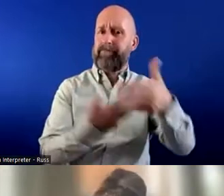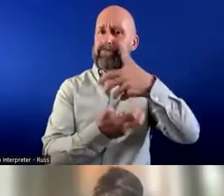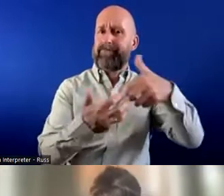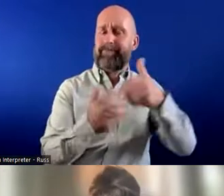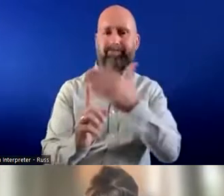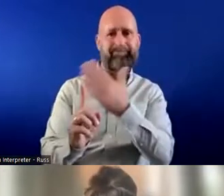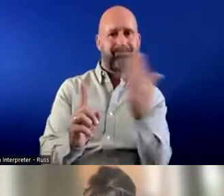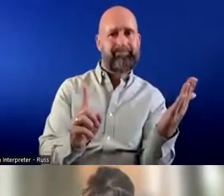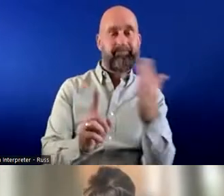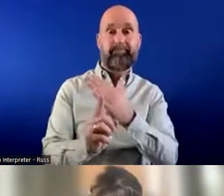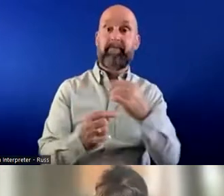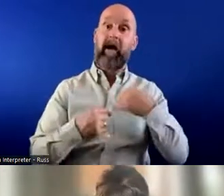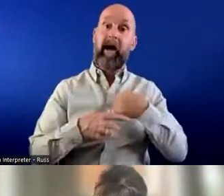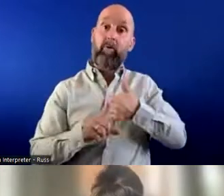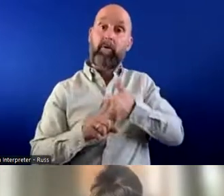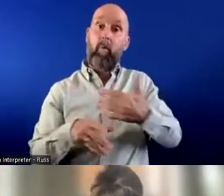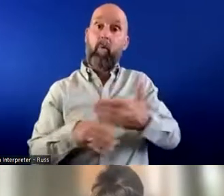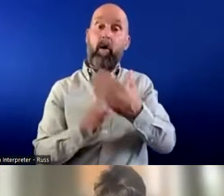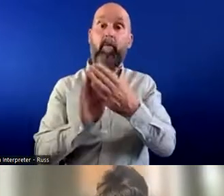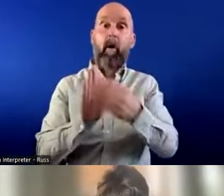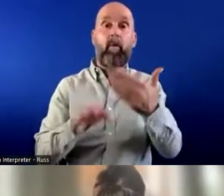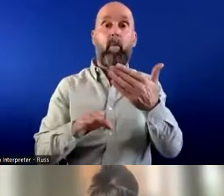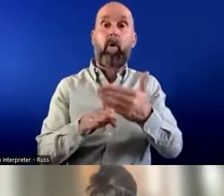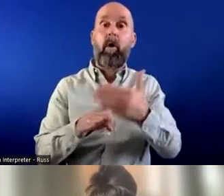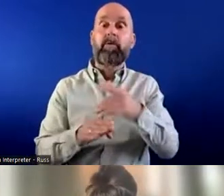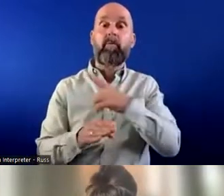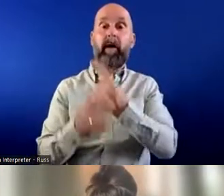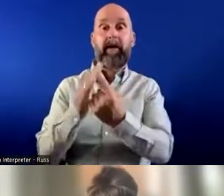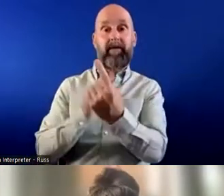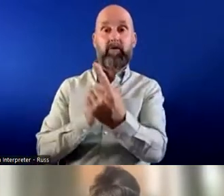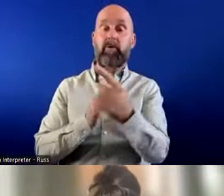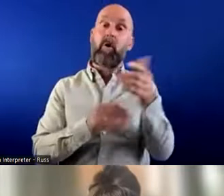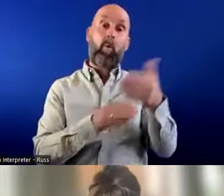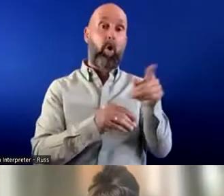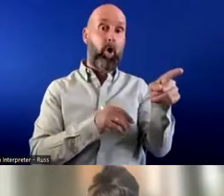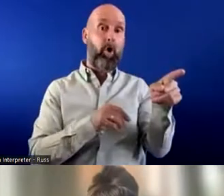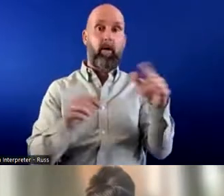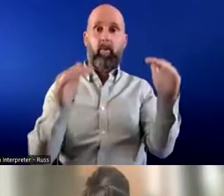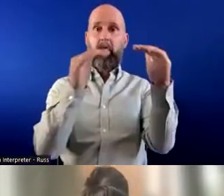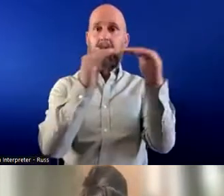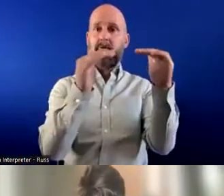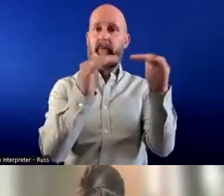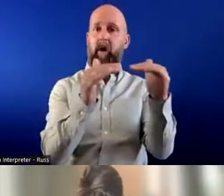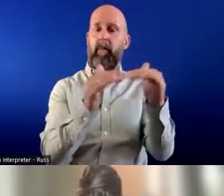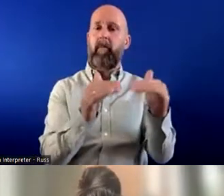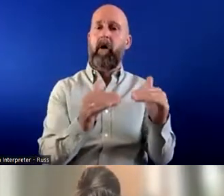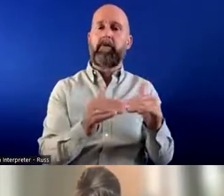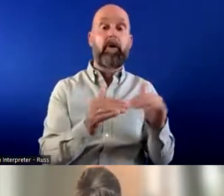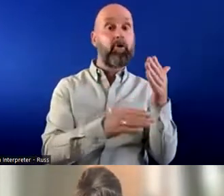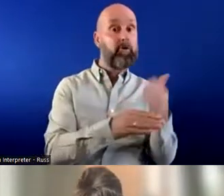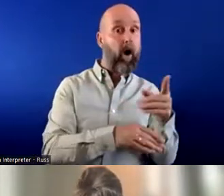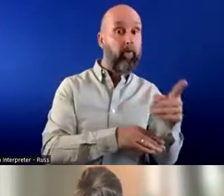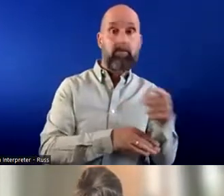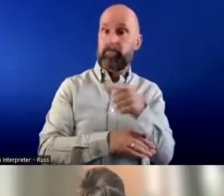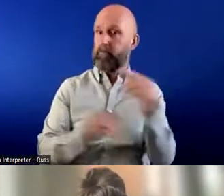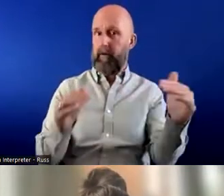And the model works, because we're matching individuals with the right work, and the right type of job, and we're providing support for that